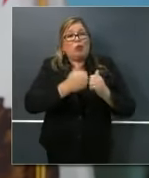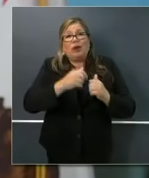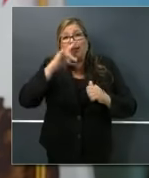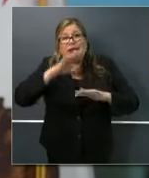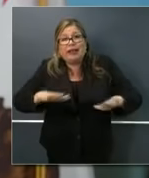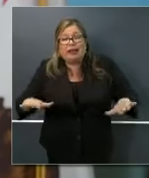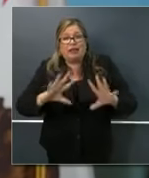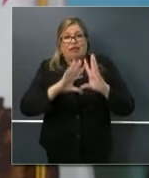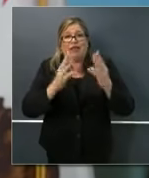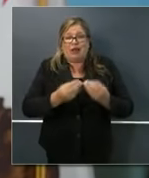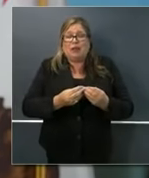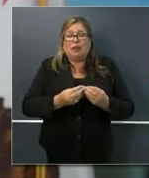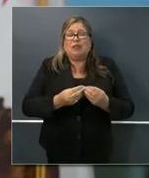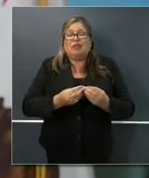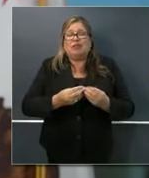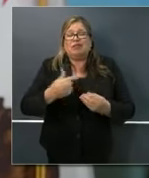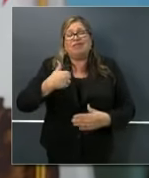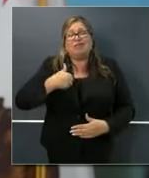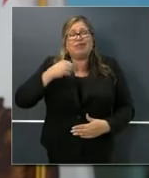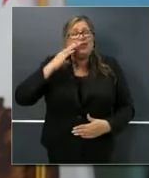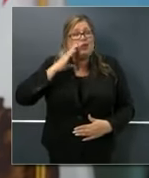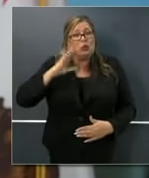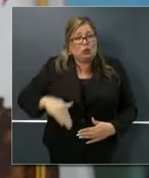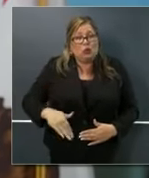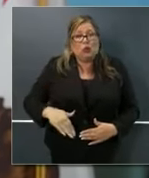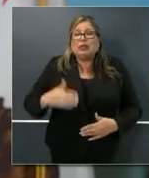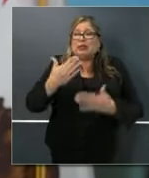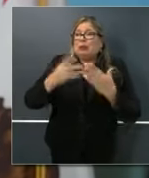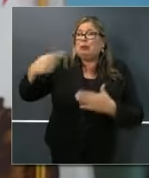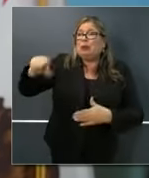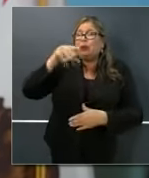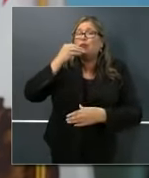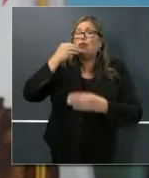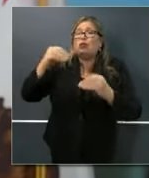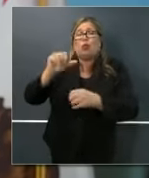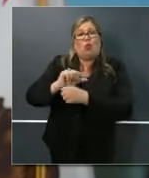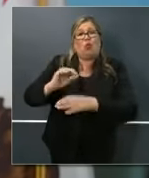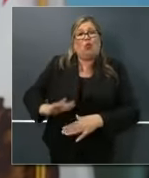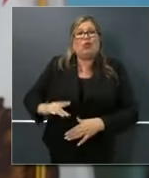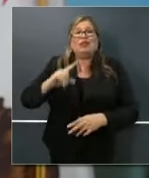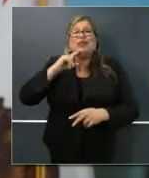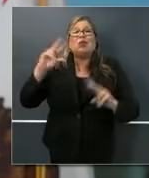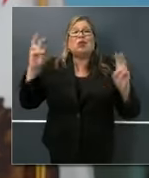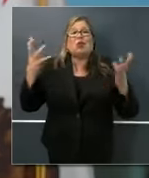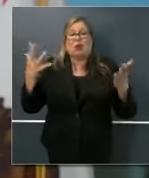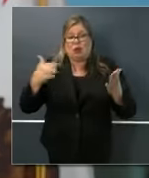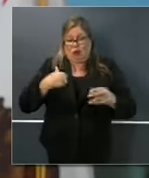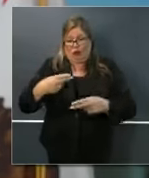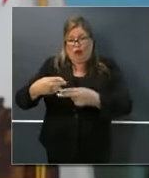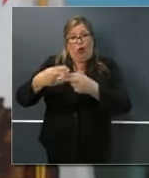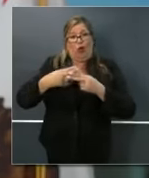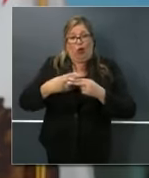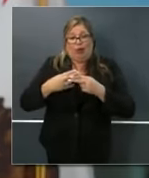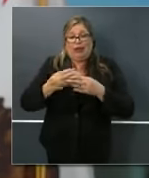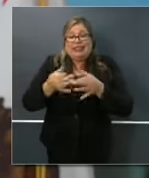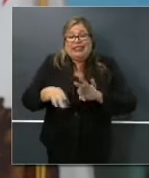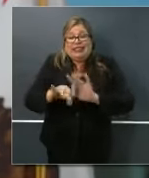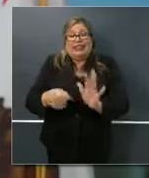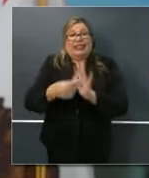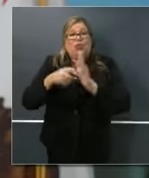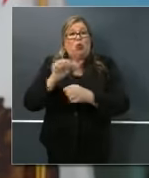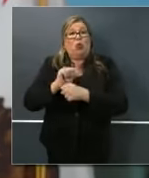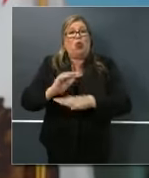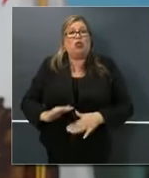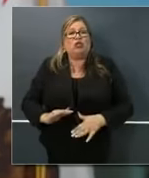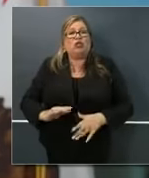just want you to know, I heard a few grocery workers say this, we're called essential workers, but increasingly we